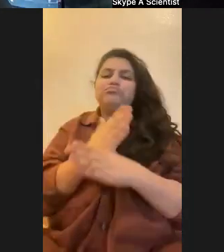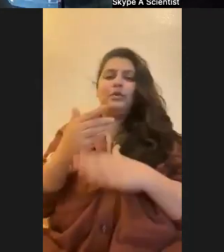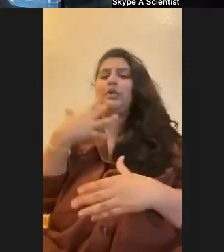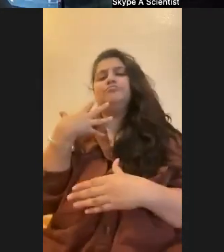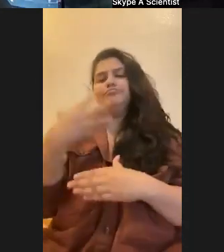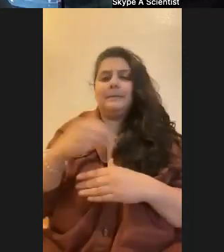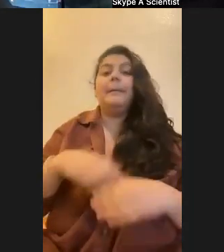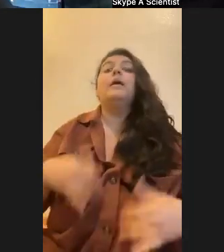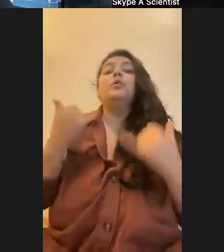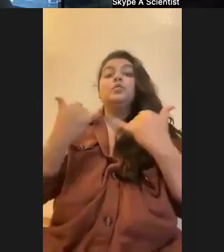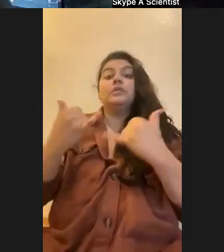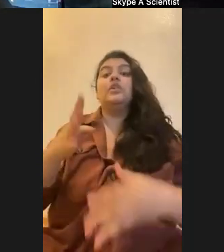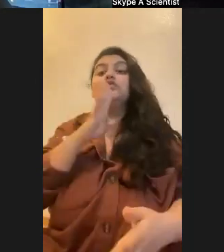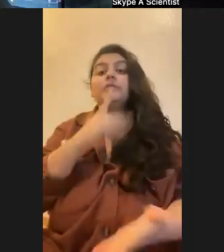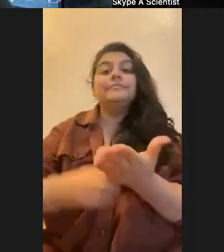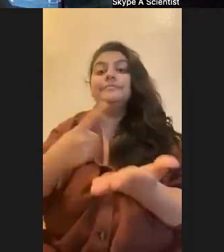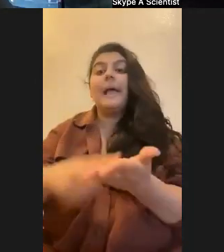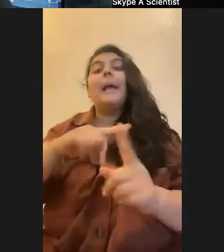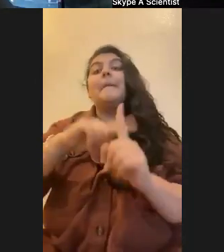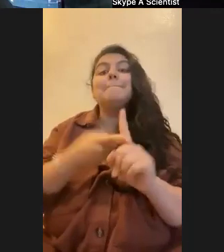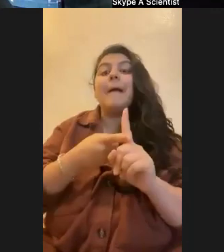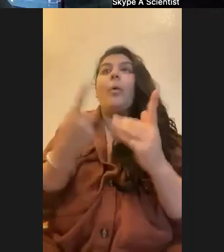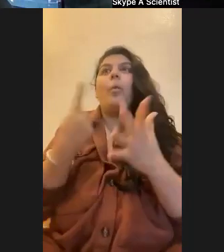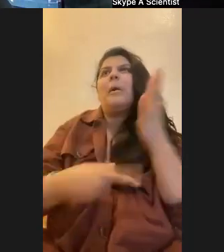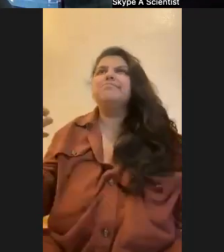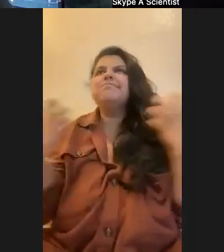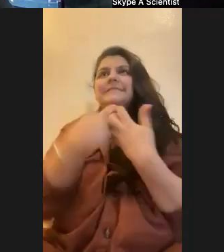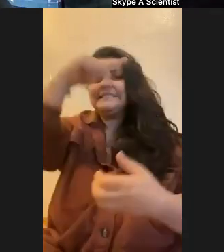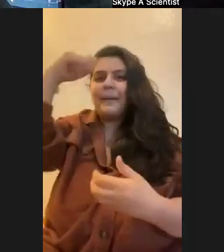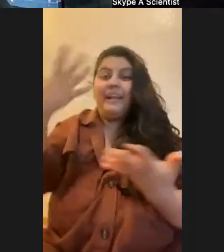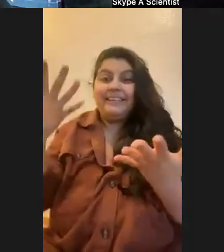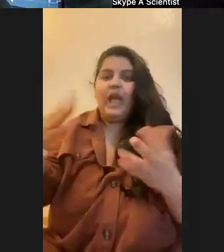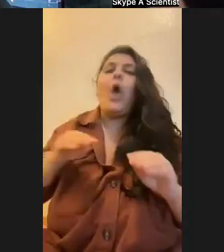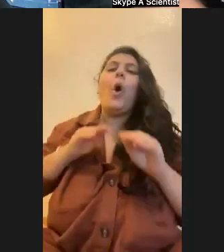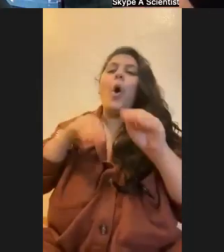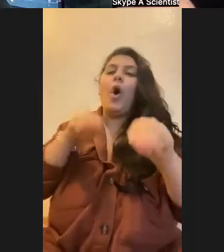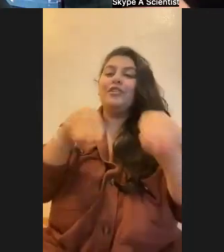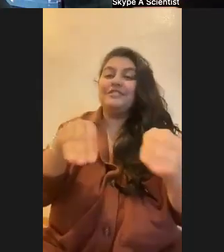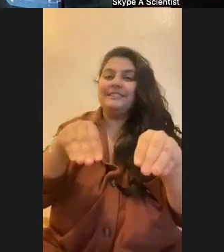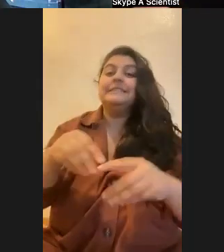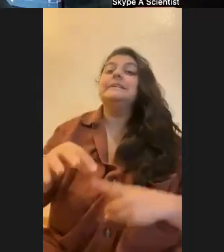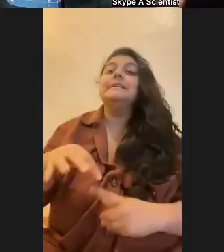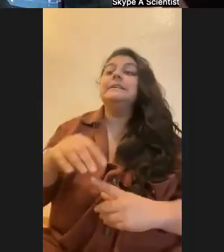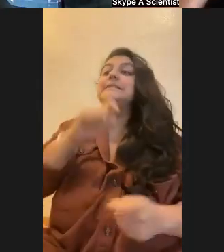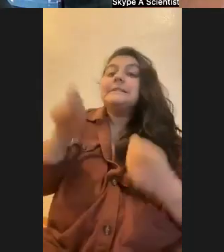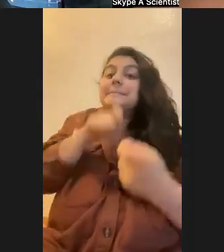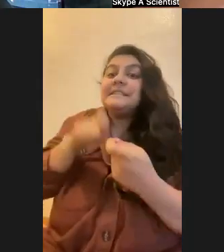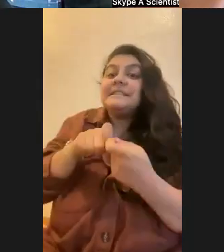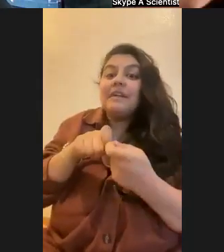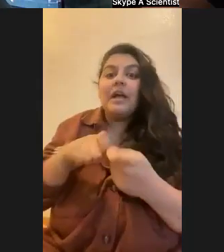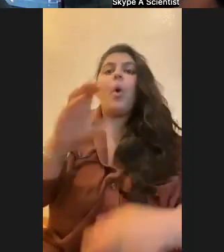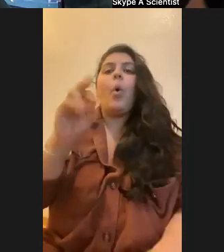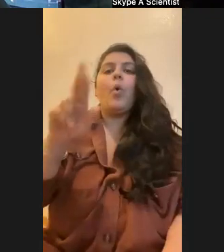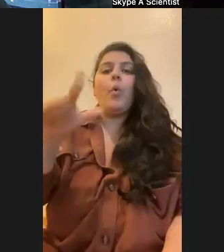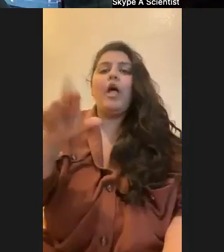talking about a very summertime appropriate topic, the ocean, coral reefs specifically. So thank you, Shannon, for joining